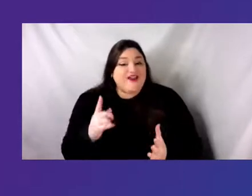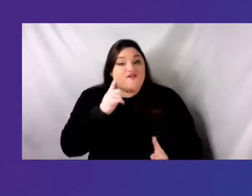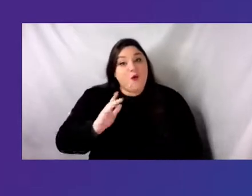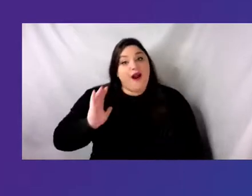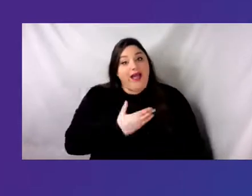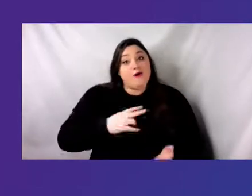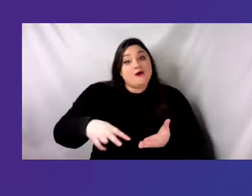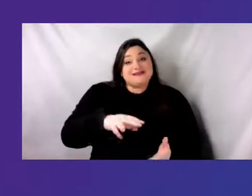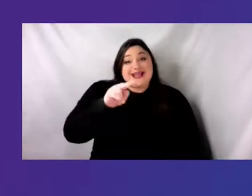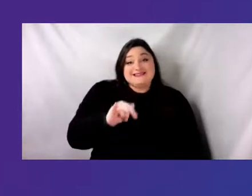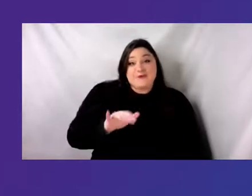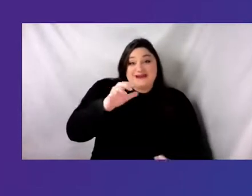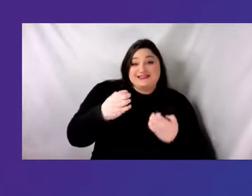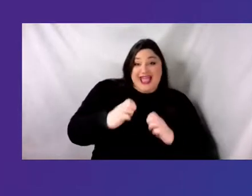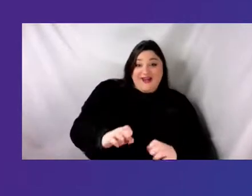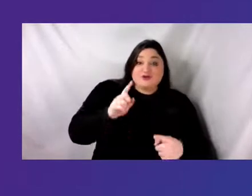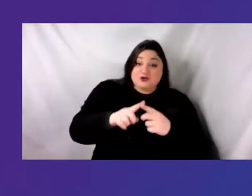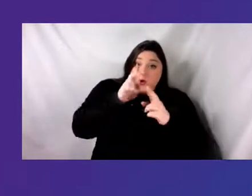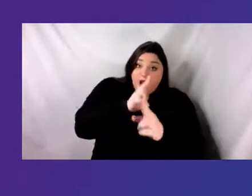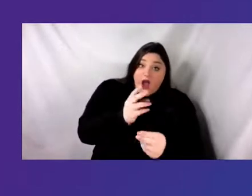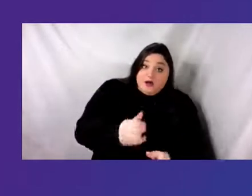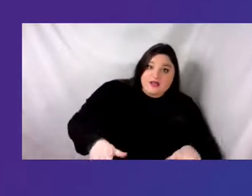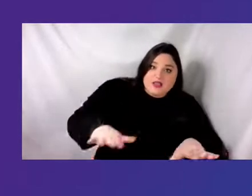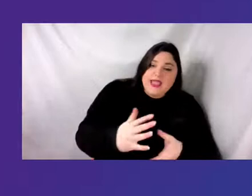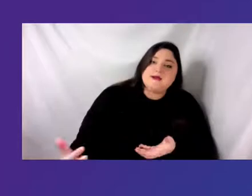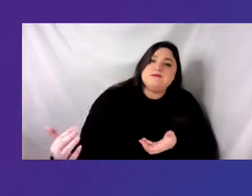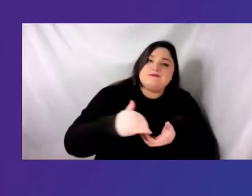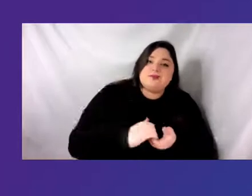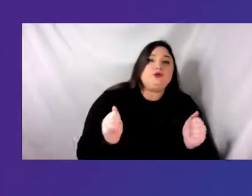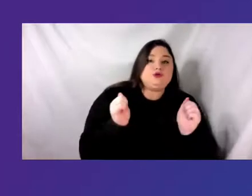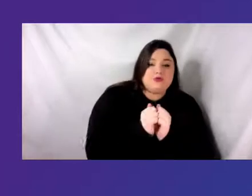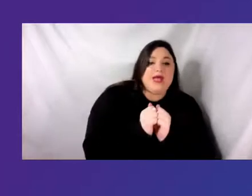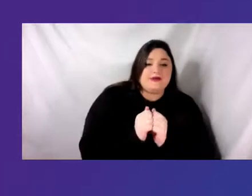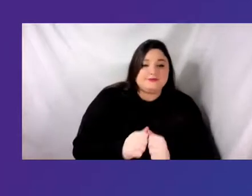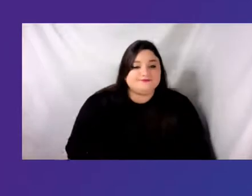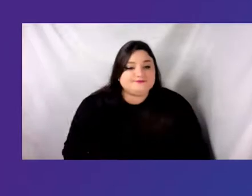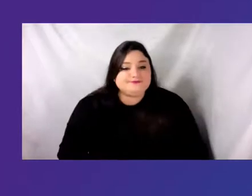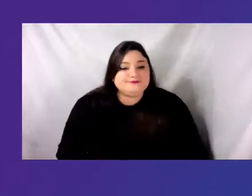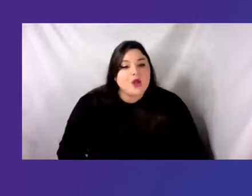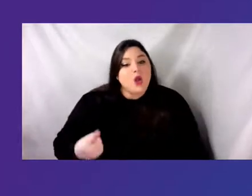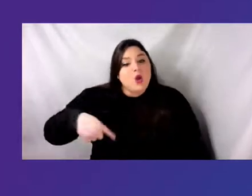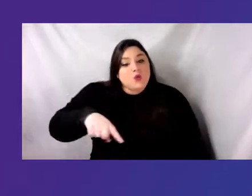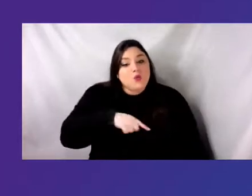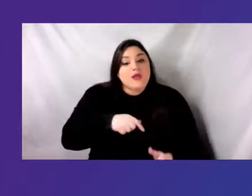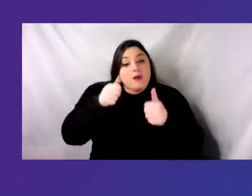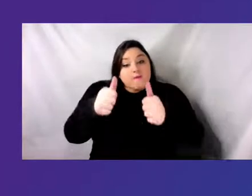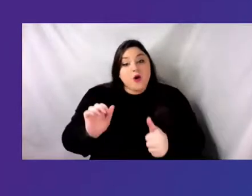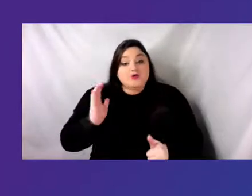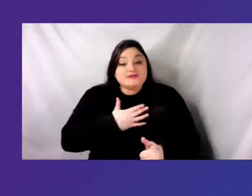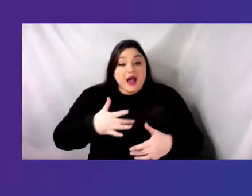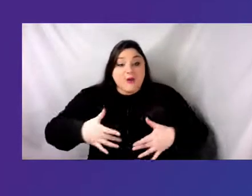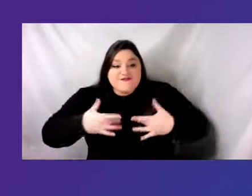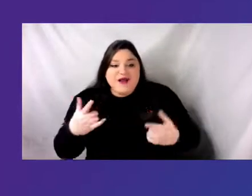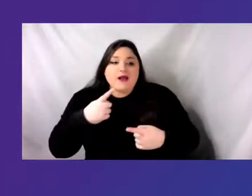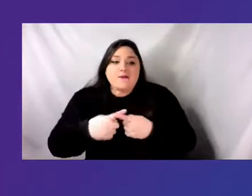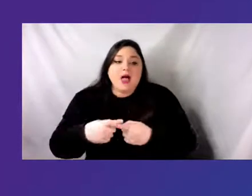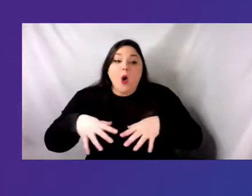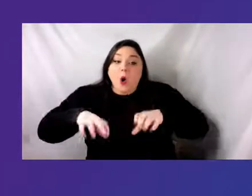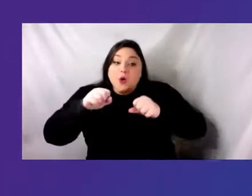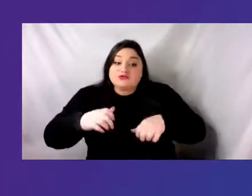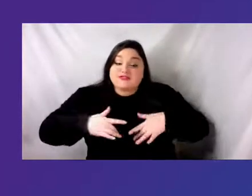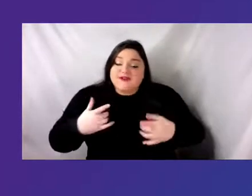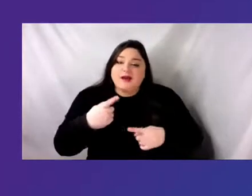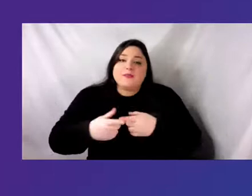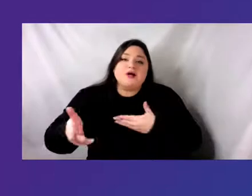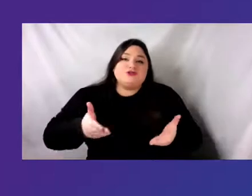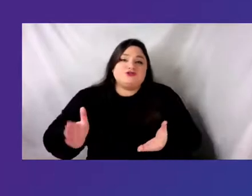land and the histories of the land on which we work, host our events and serve our constituents. This process is ongoing.